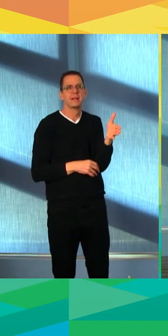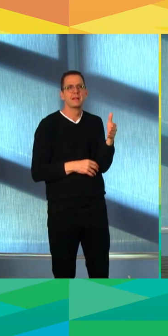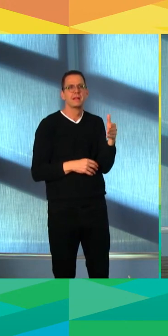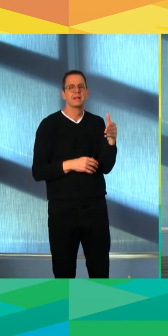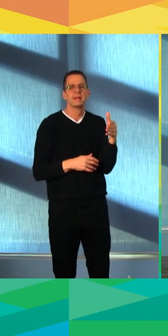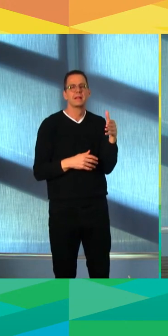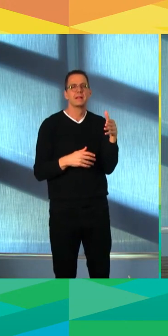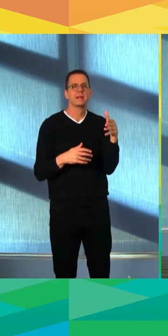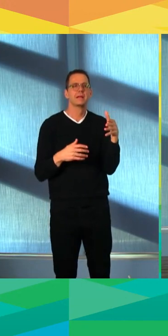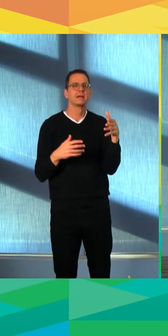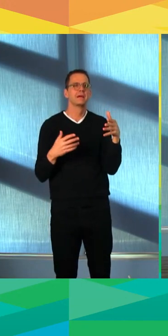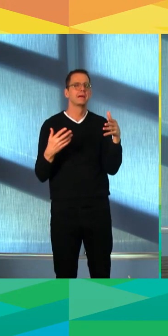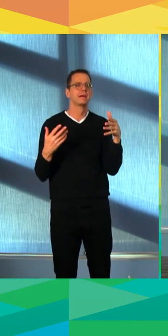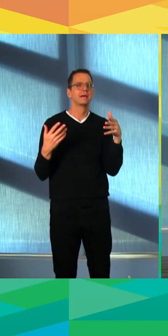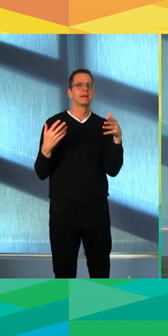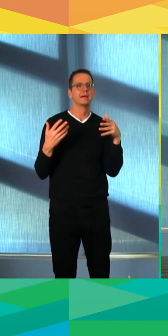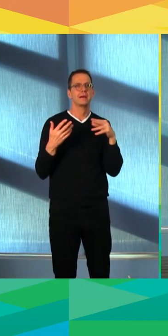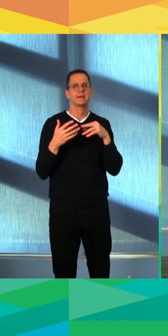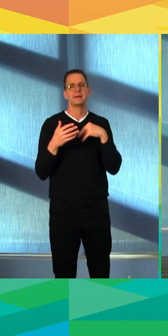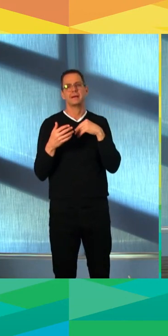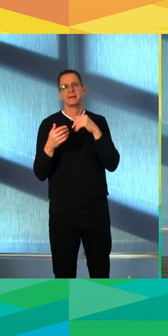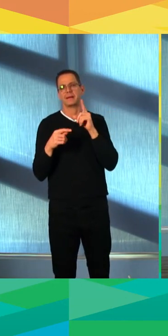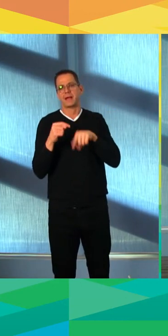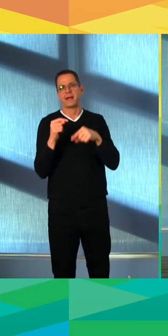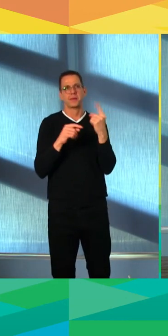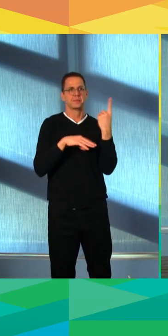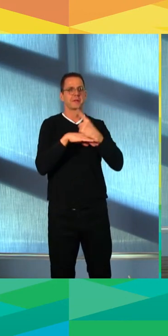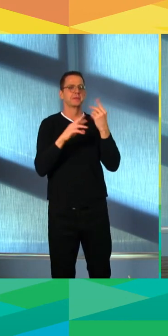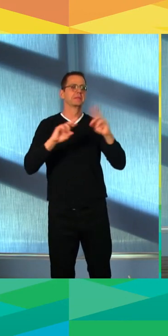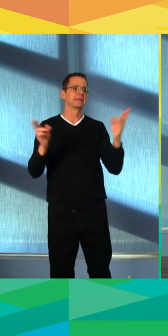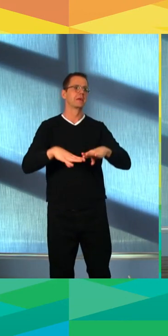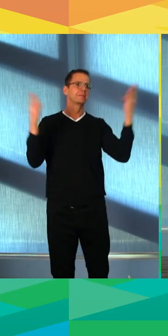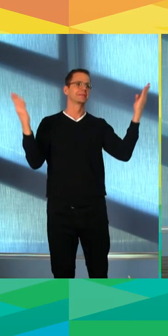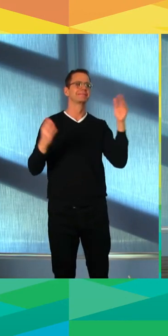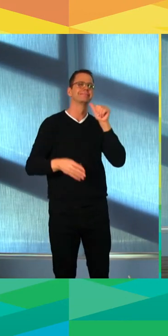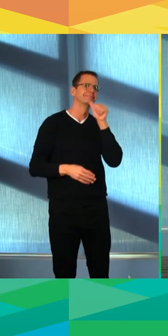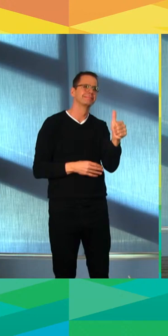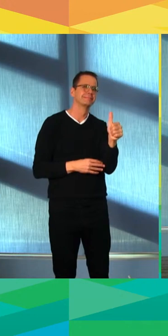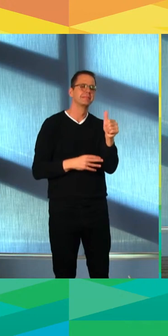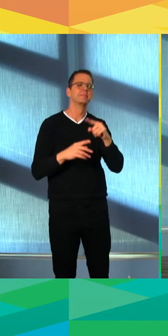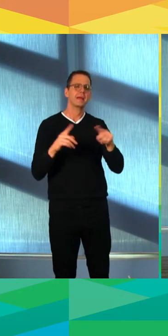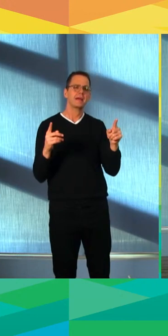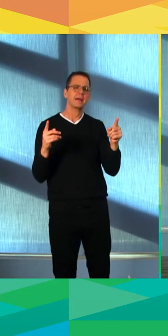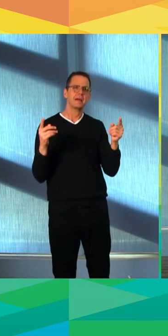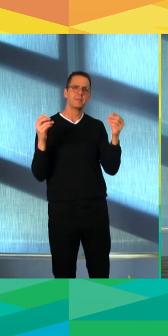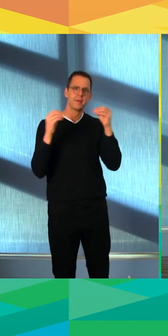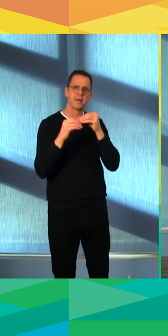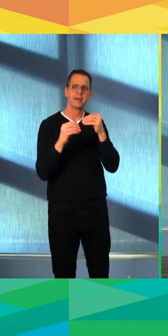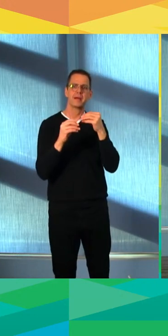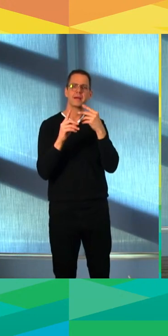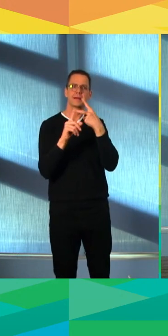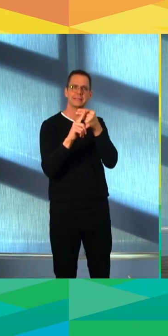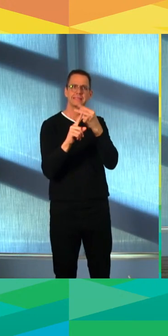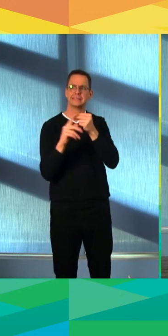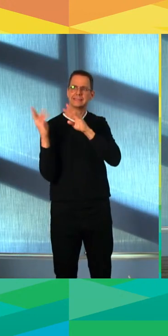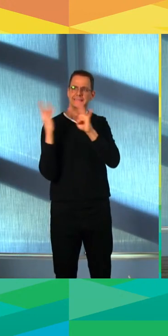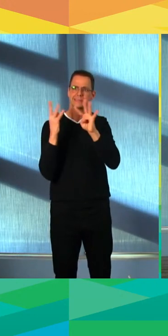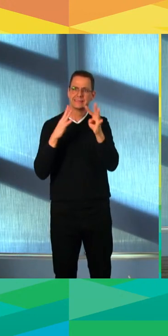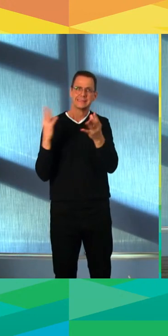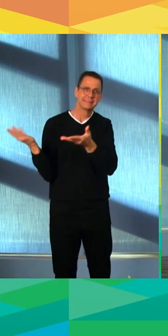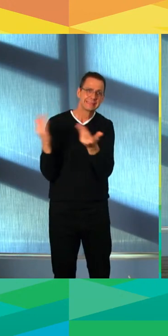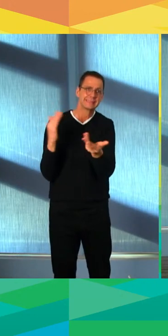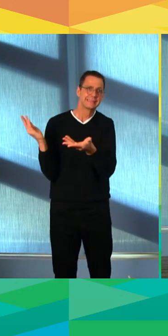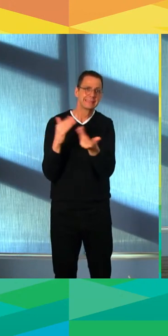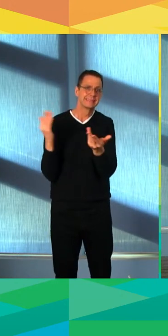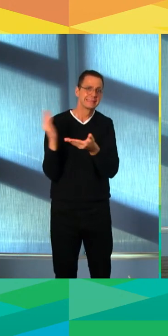another pandemic, will be expedited by vaccination. So with supply of the vaccine coming